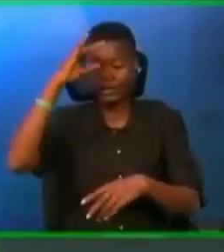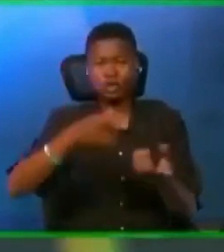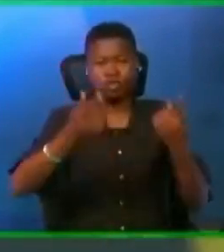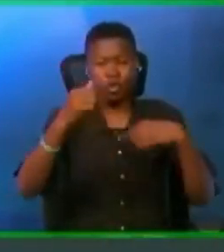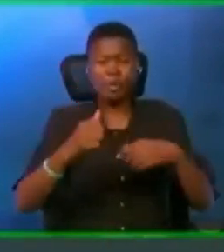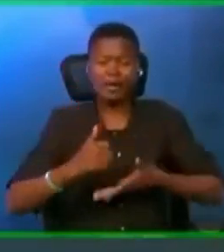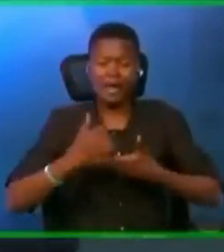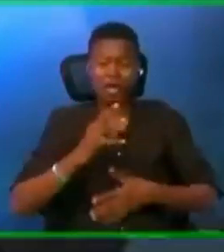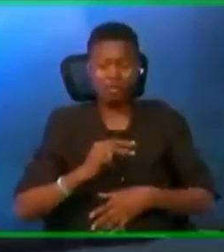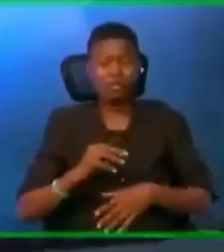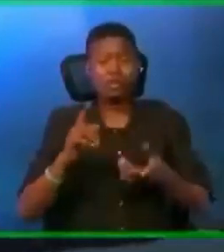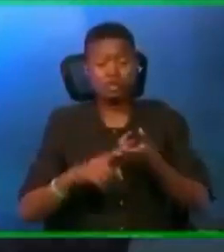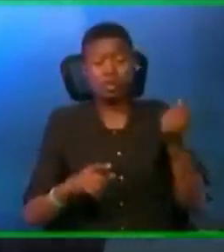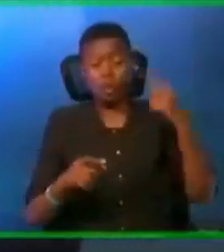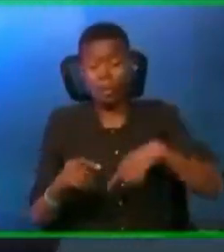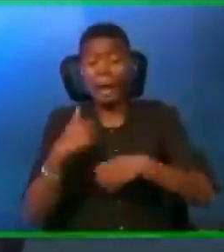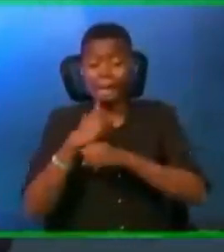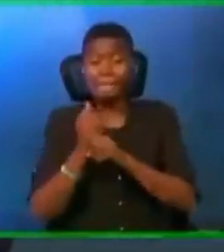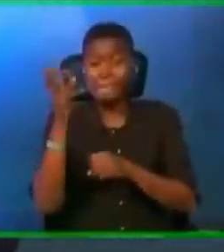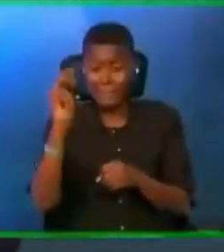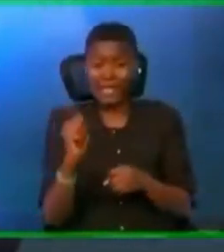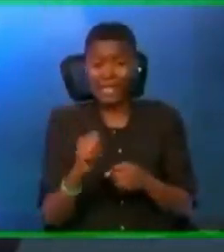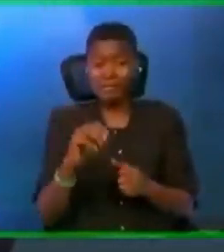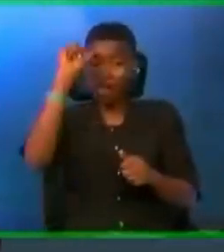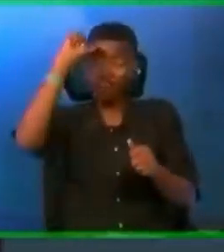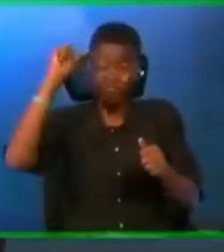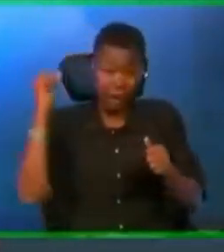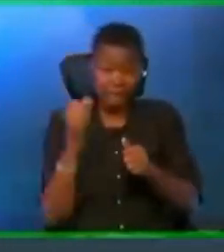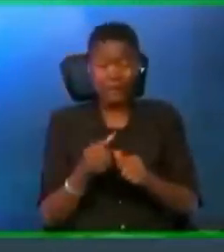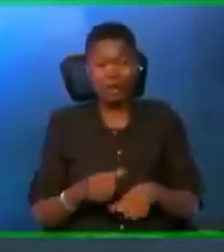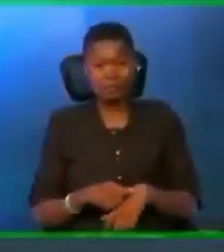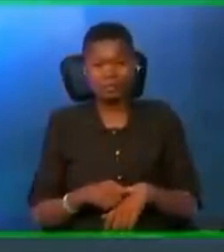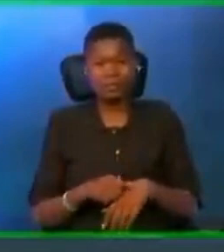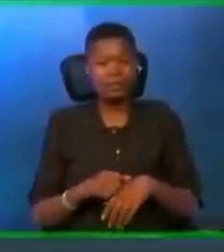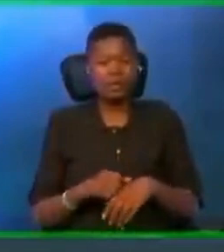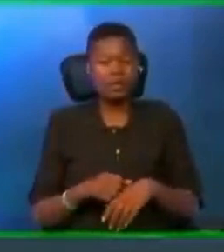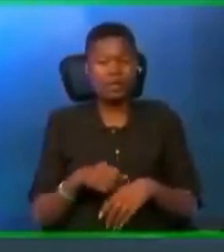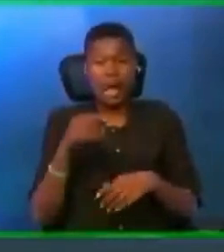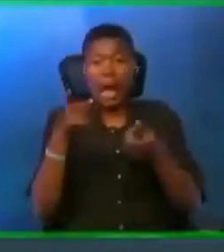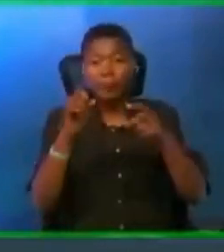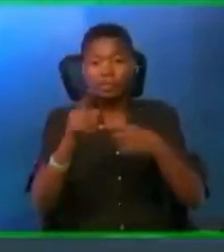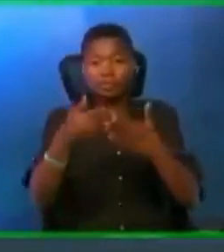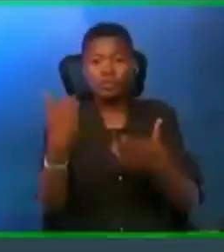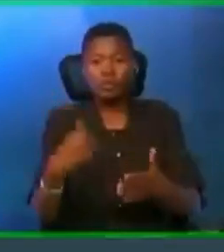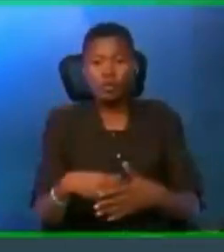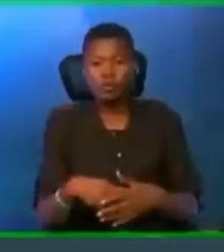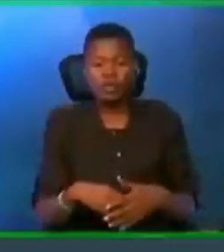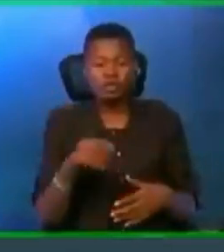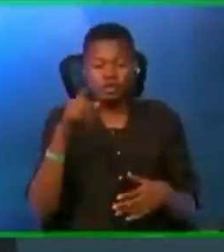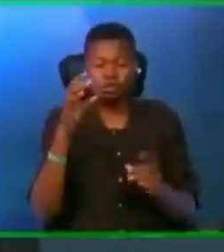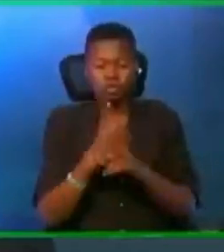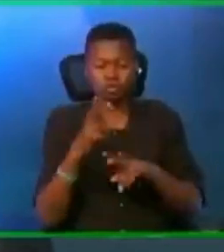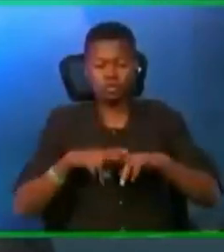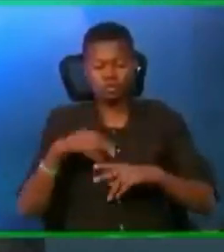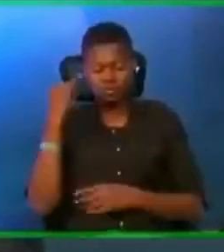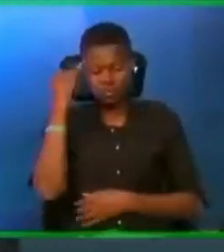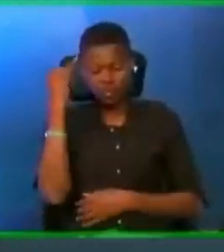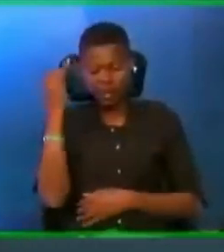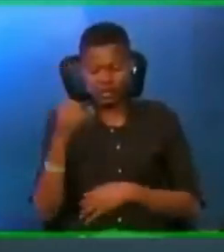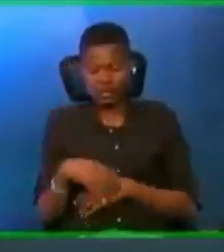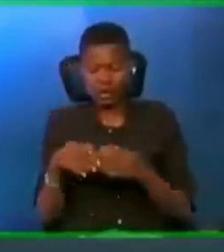As it happened to you before, a path like that came into your heart and you did not write it, then the thing just left. You are, that will be, hmmm.